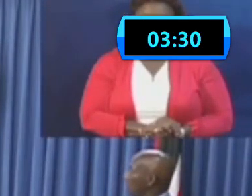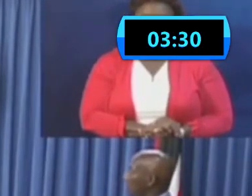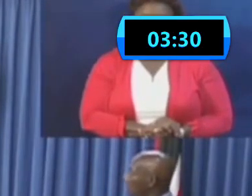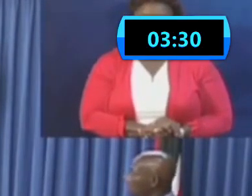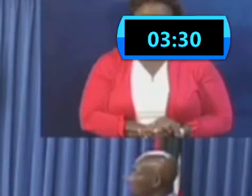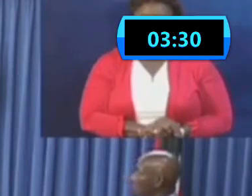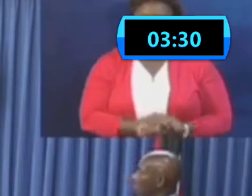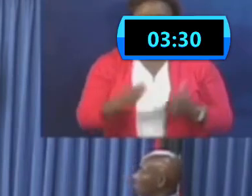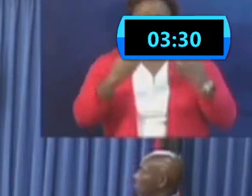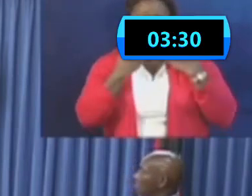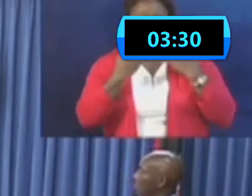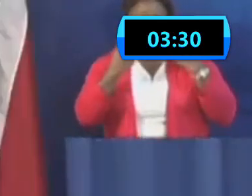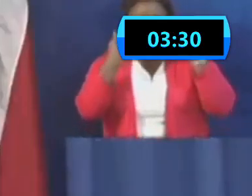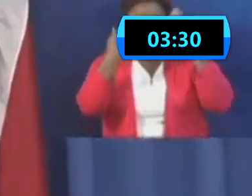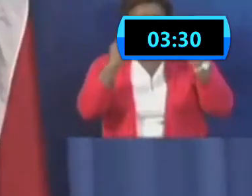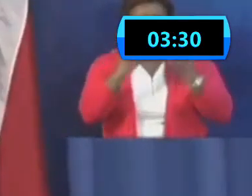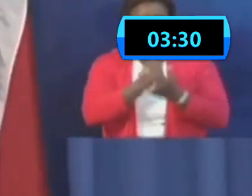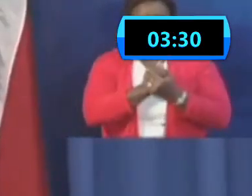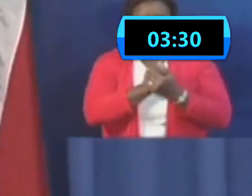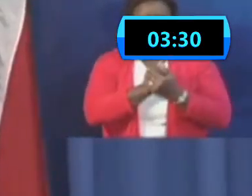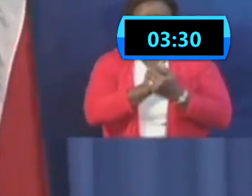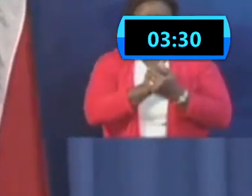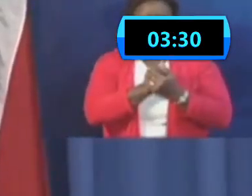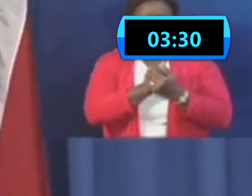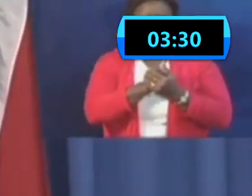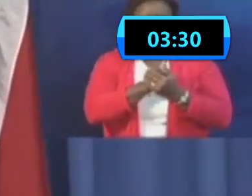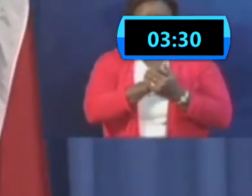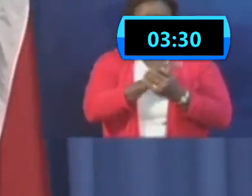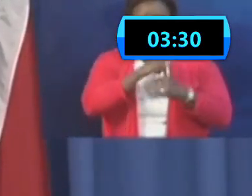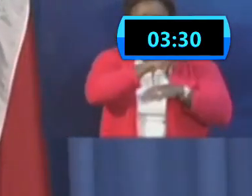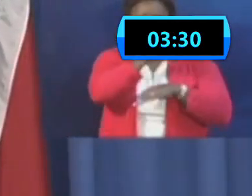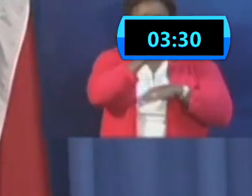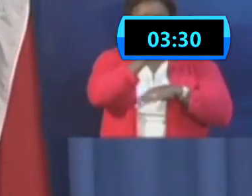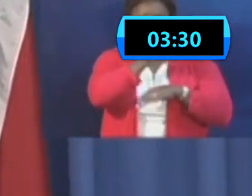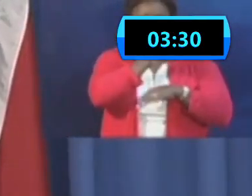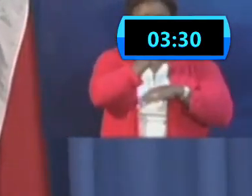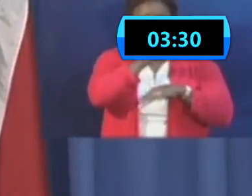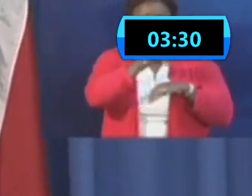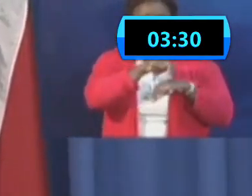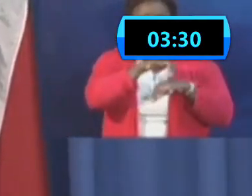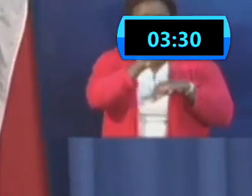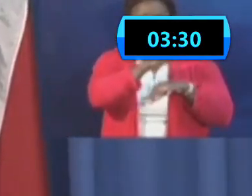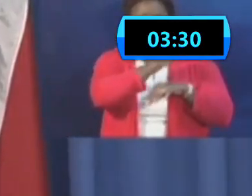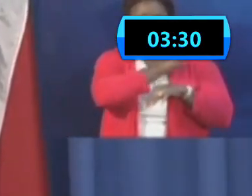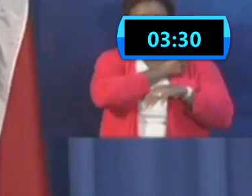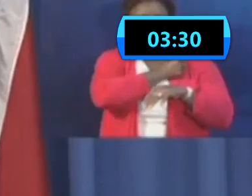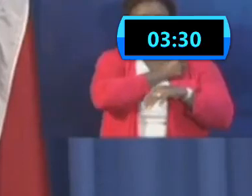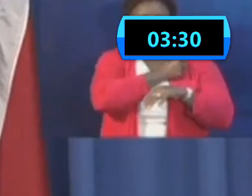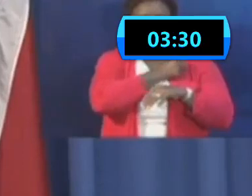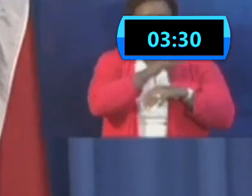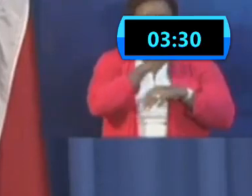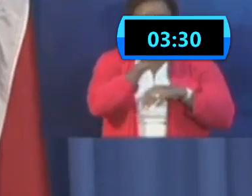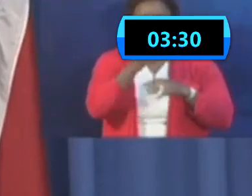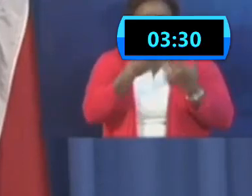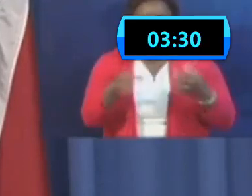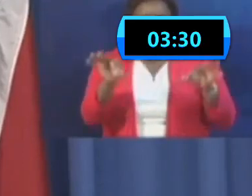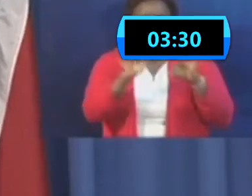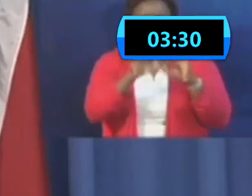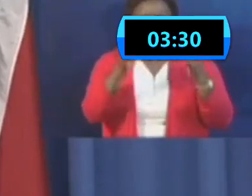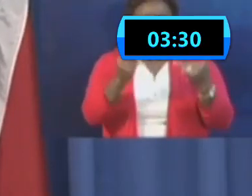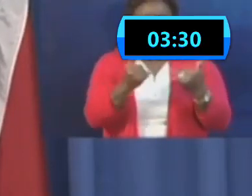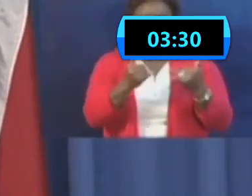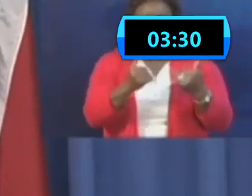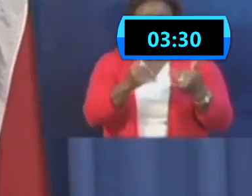Thank you. Yeah, this is something that we've become aware of within the last 24 hours and it really is irrelevant because it is a